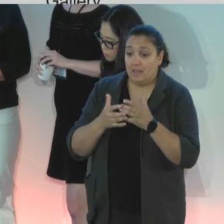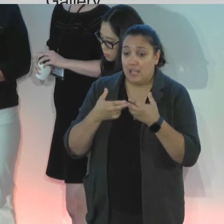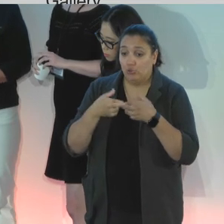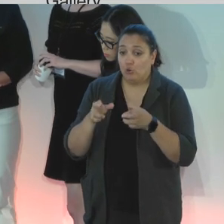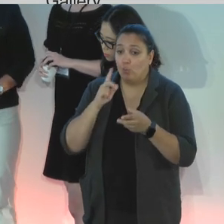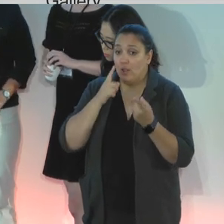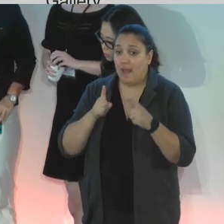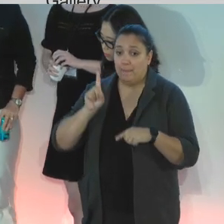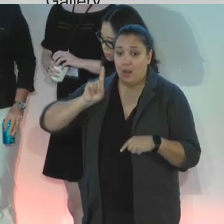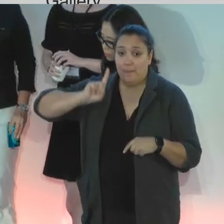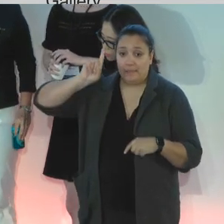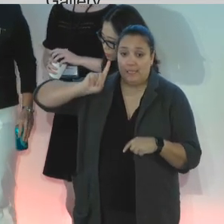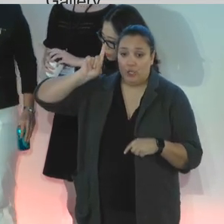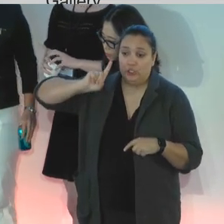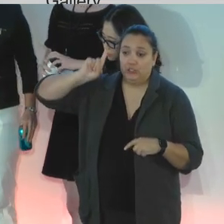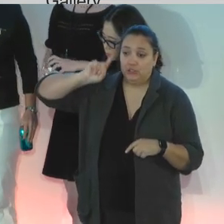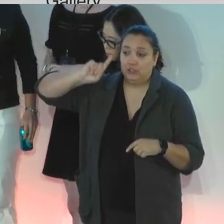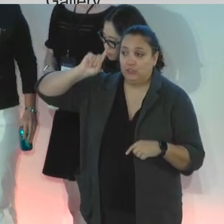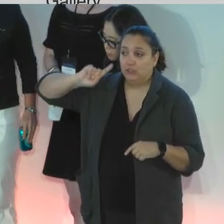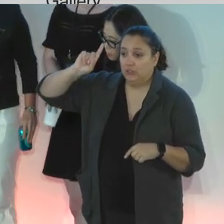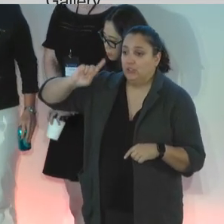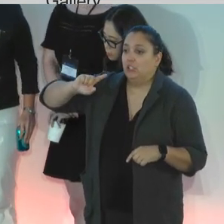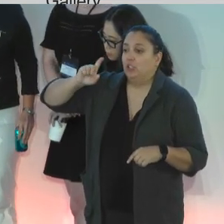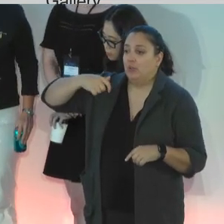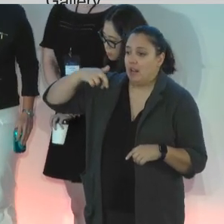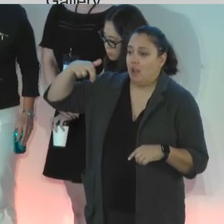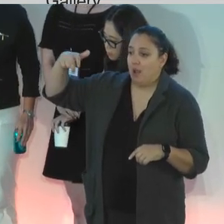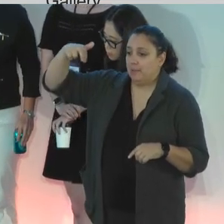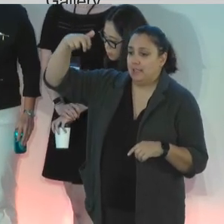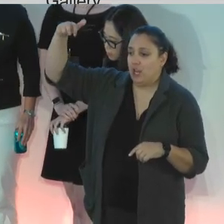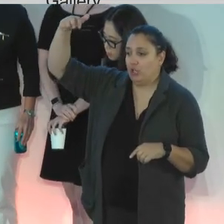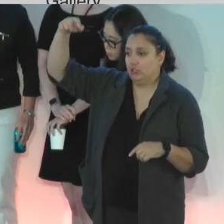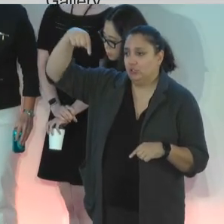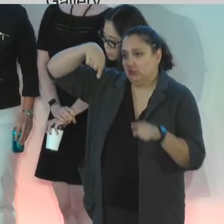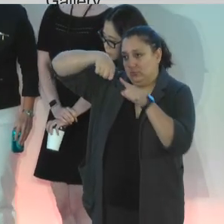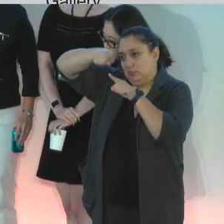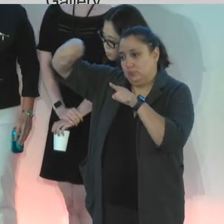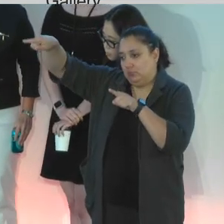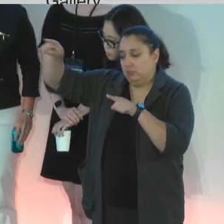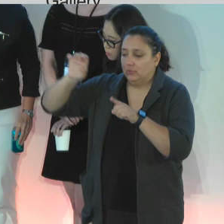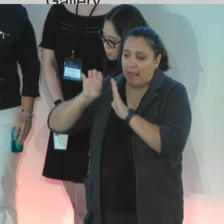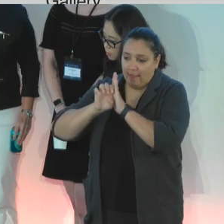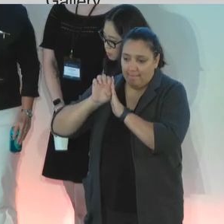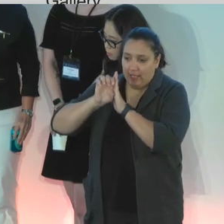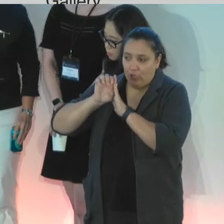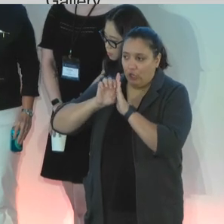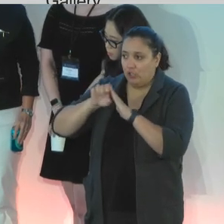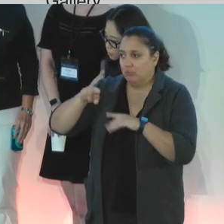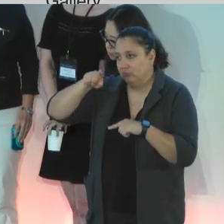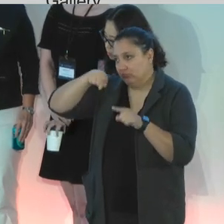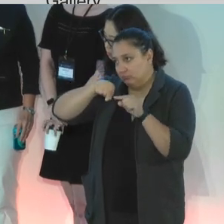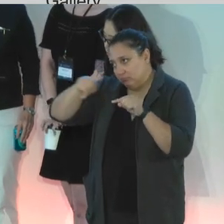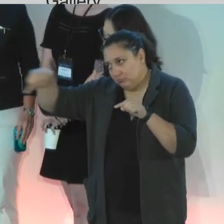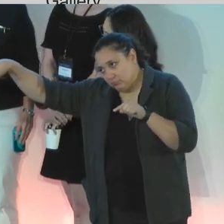upstairs. You go either up the stairs and kind of around the corridor, up the elevator and down the corridor.